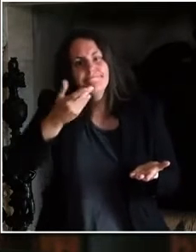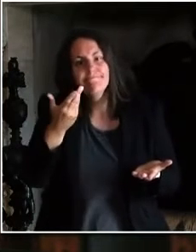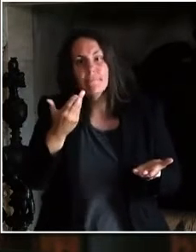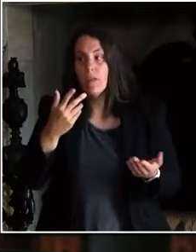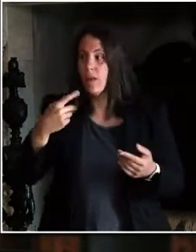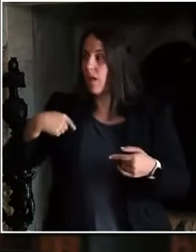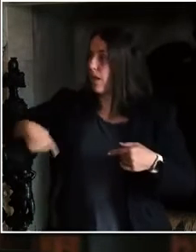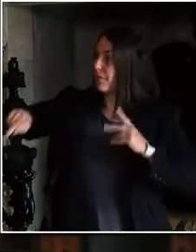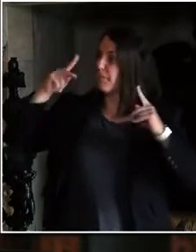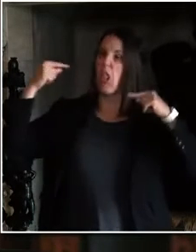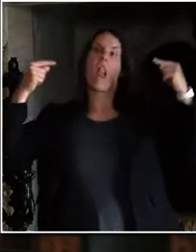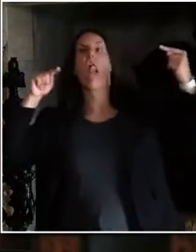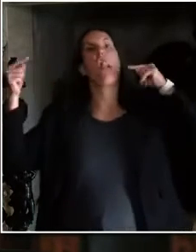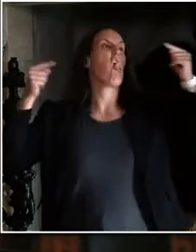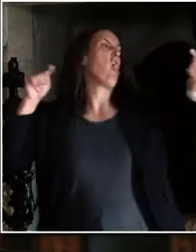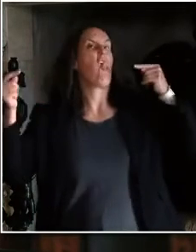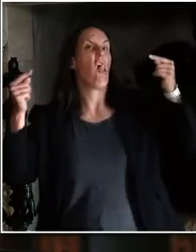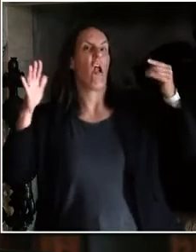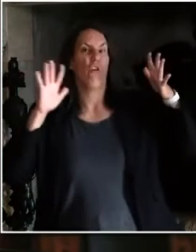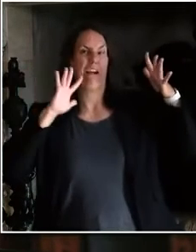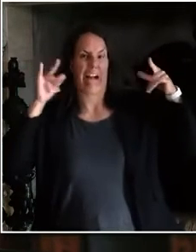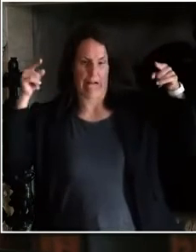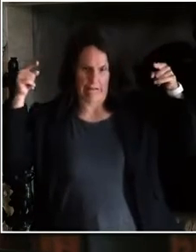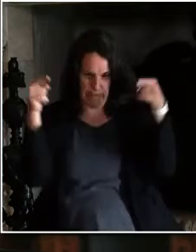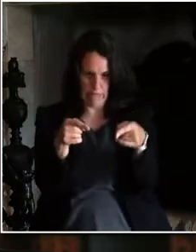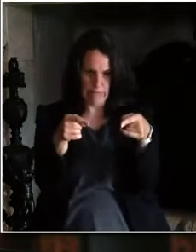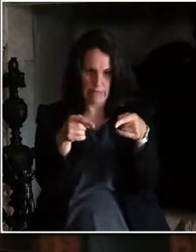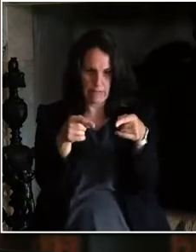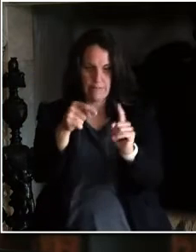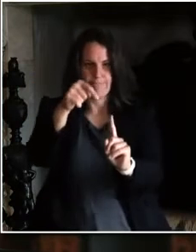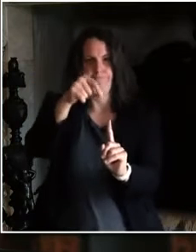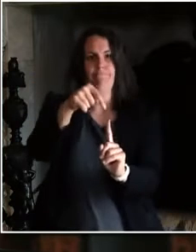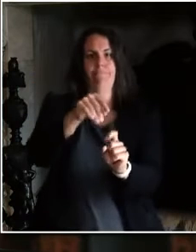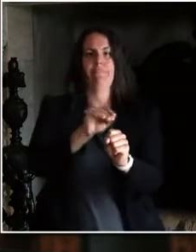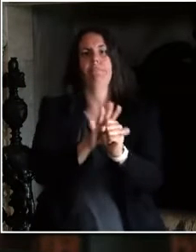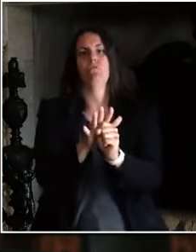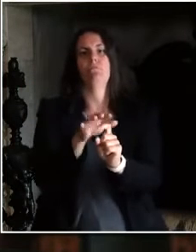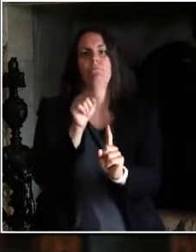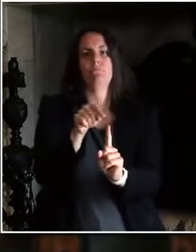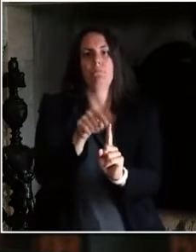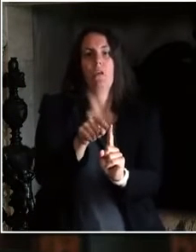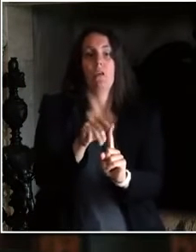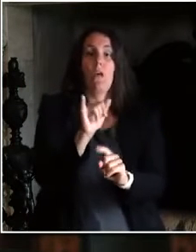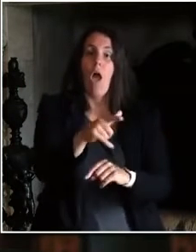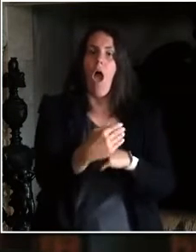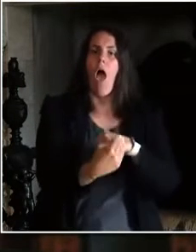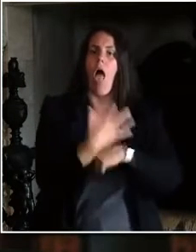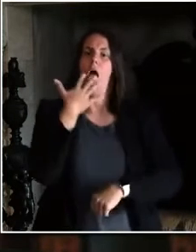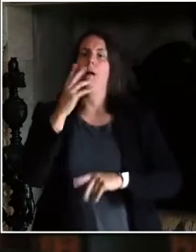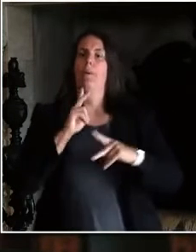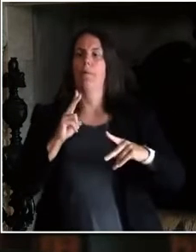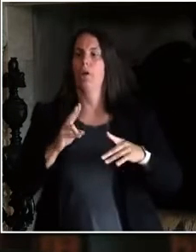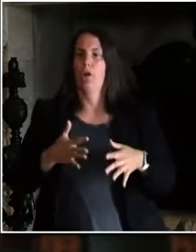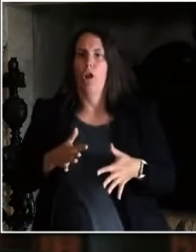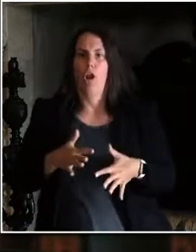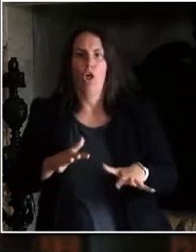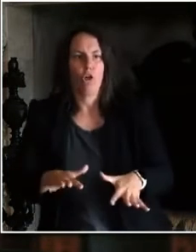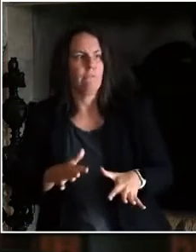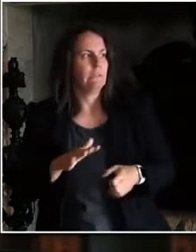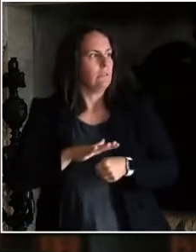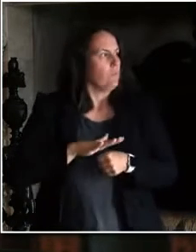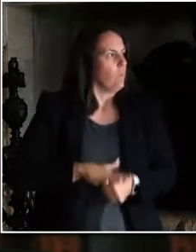anxiety for all of us as we have worked to deal with this together, right? This is like nothing anybody has ever